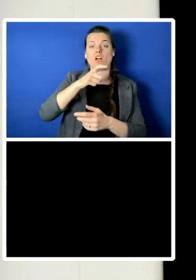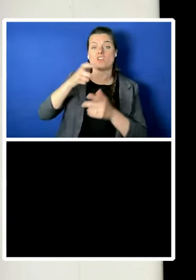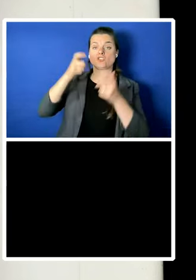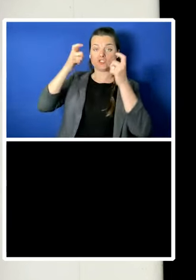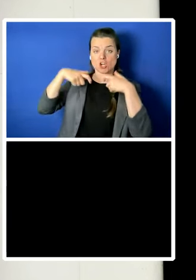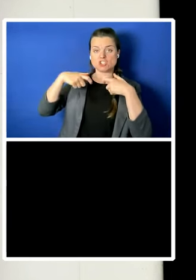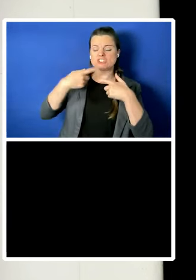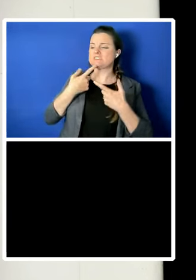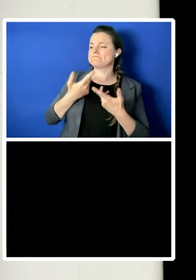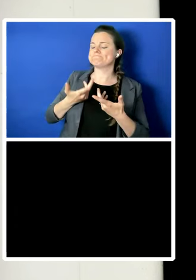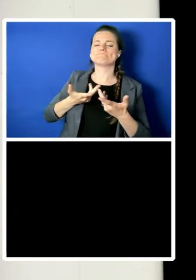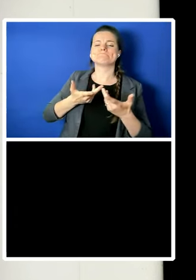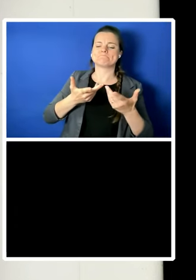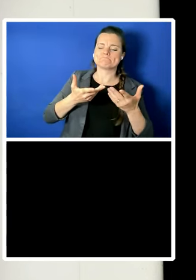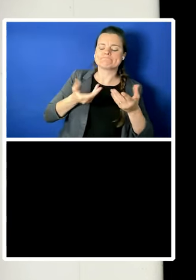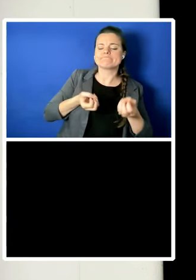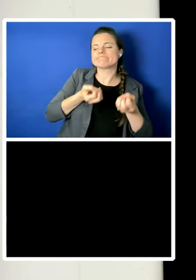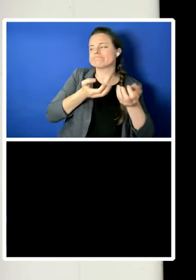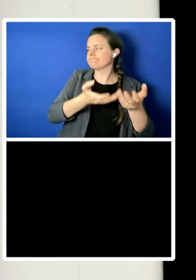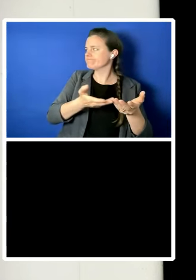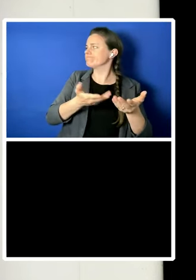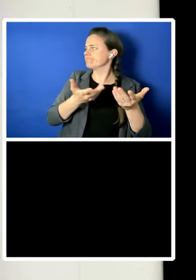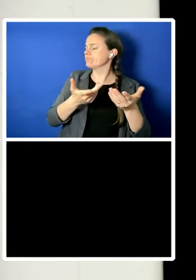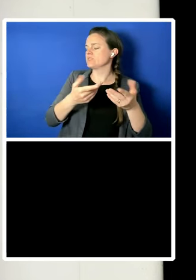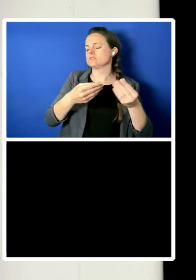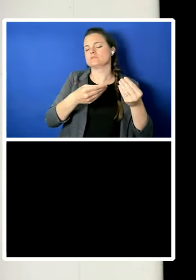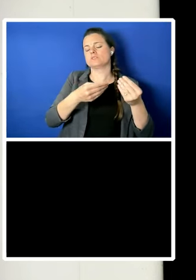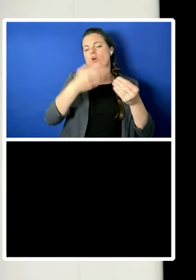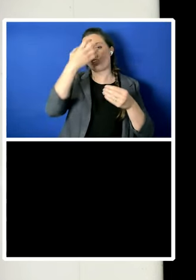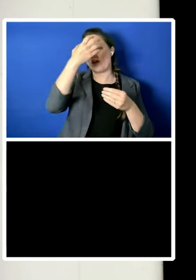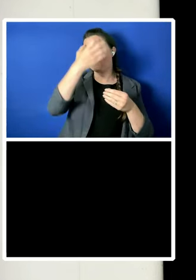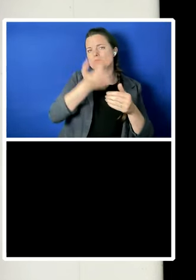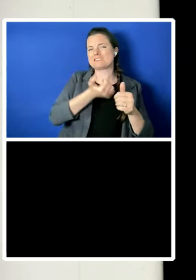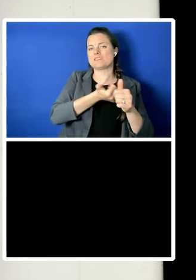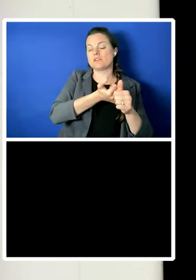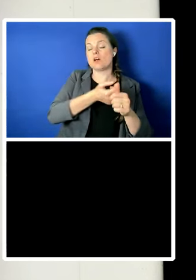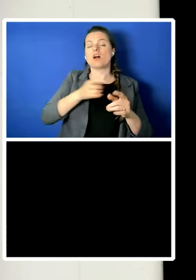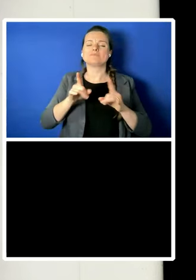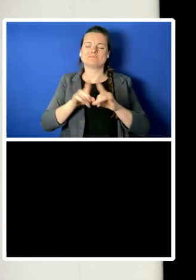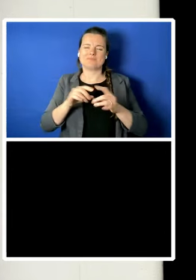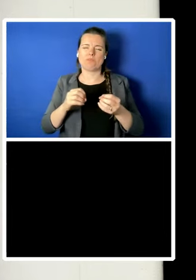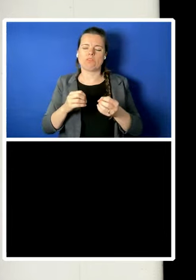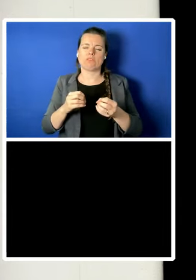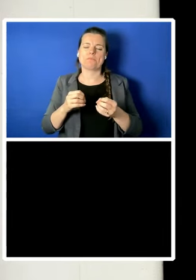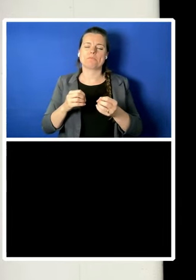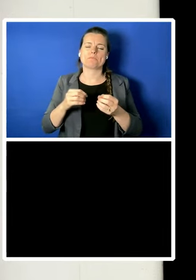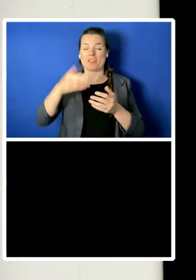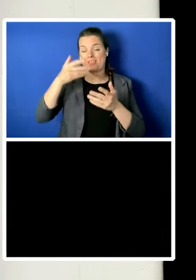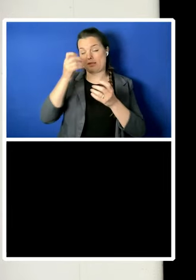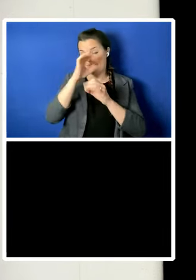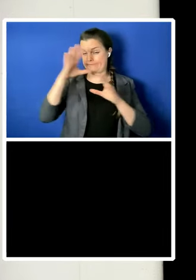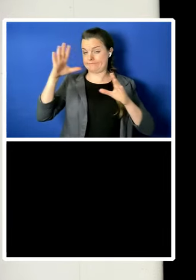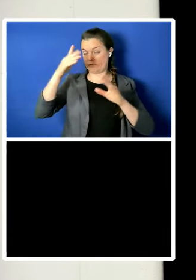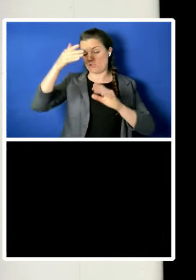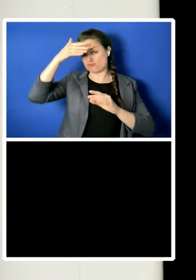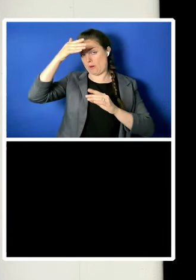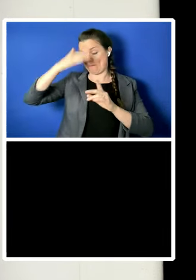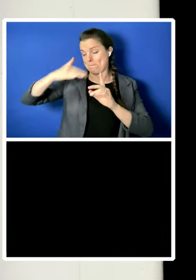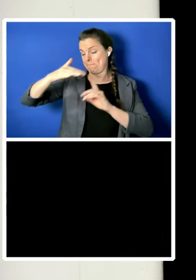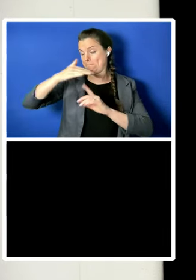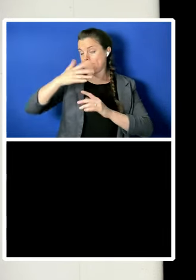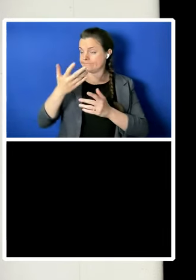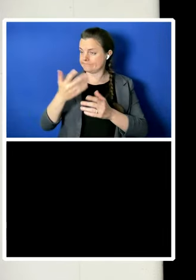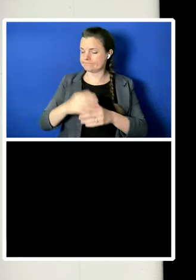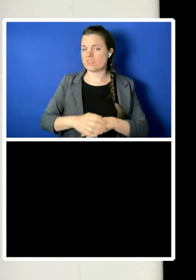of the trumping democracy criticism. They paint human rights as the enemy of either liberty